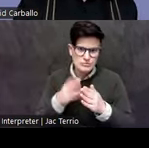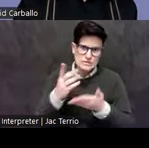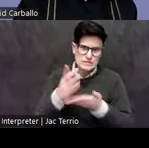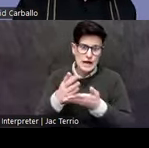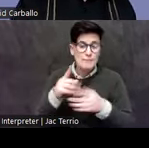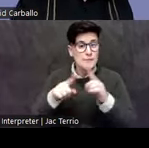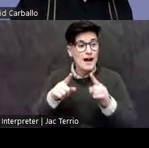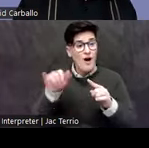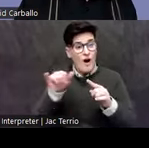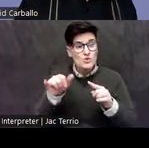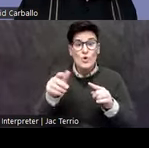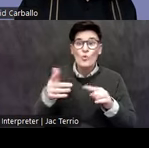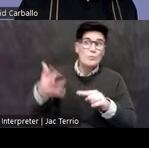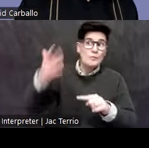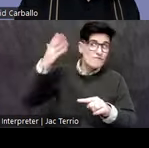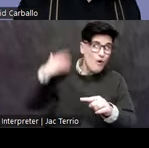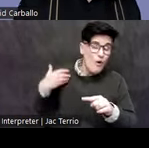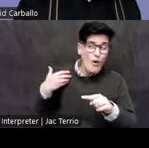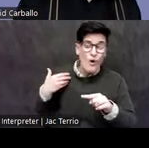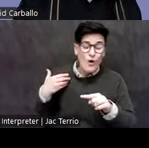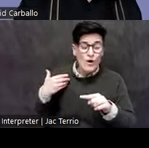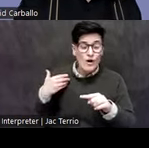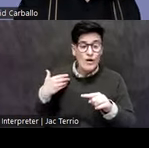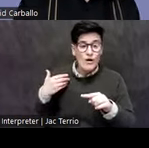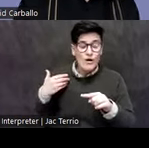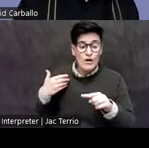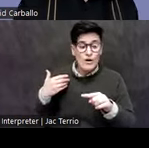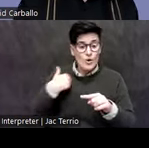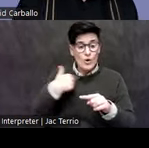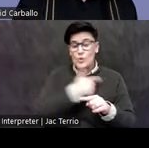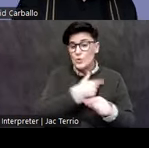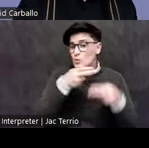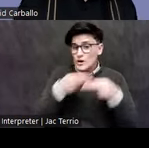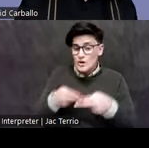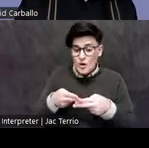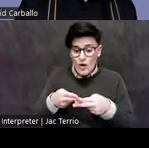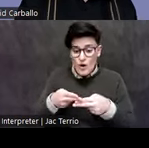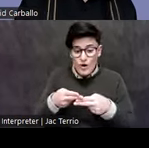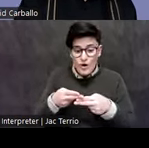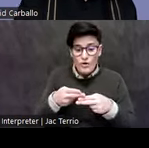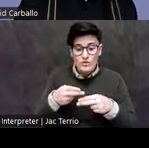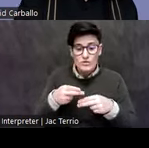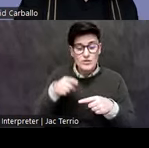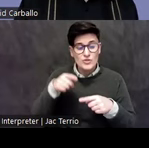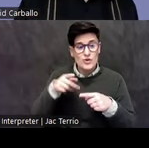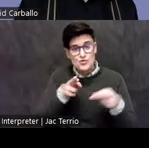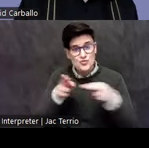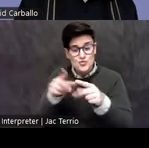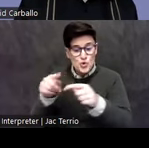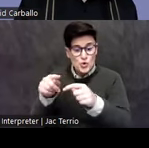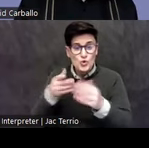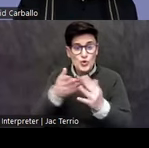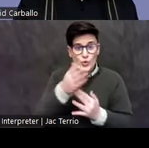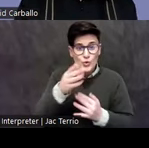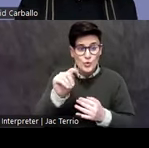further. And in fact, you know, what we call the route or corridor of communication through Tlaxcala